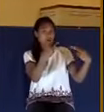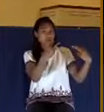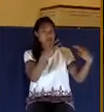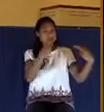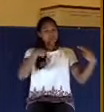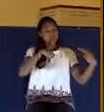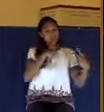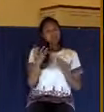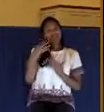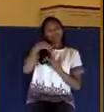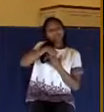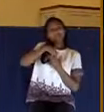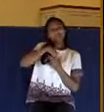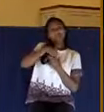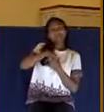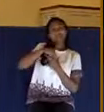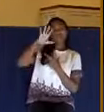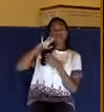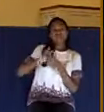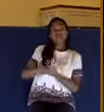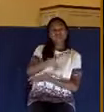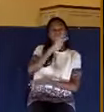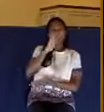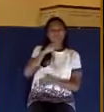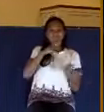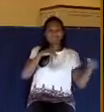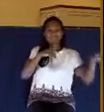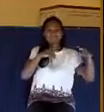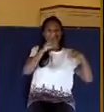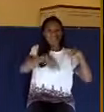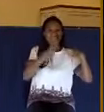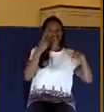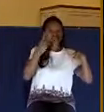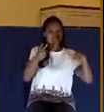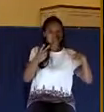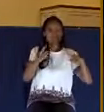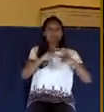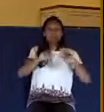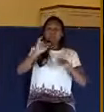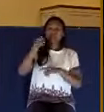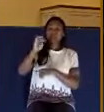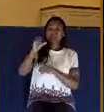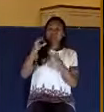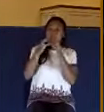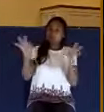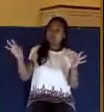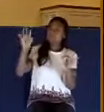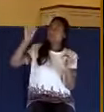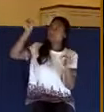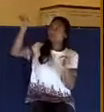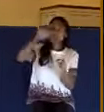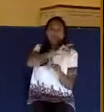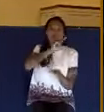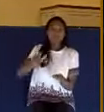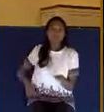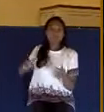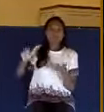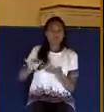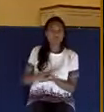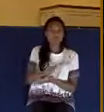glory with us. But this is why James uses this title, who is the Lord of glory.